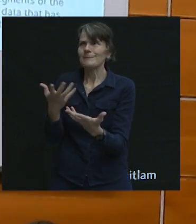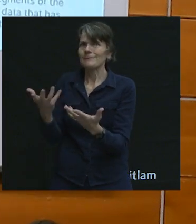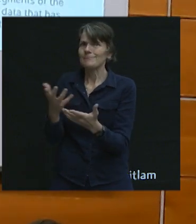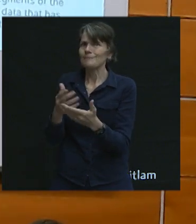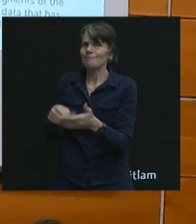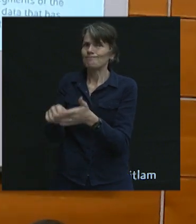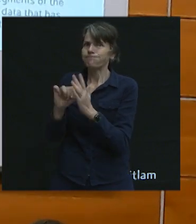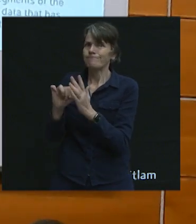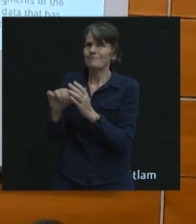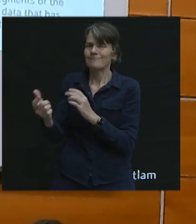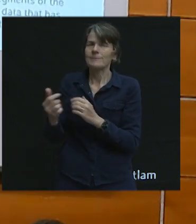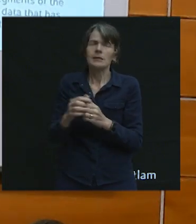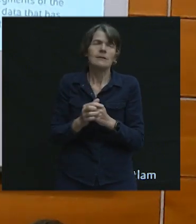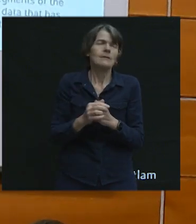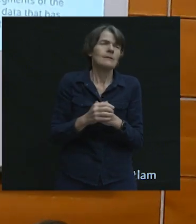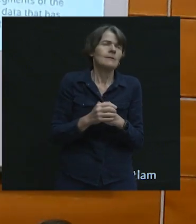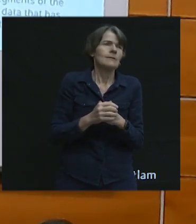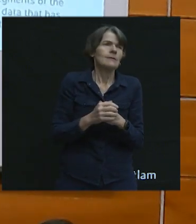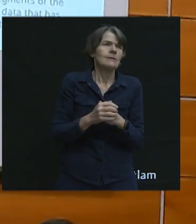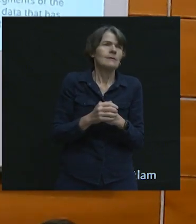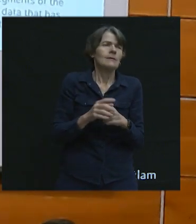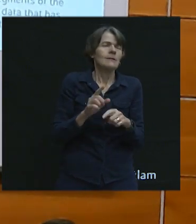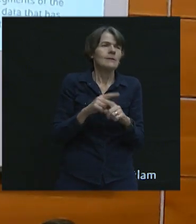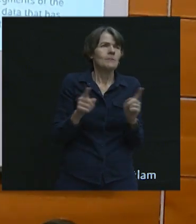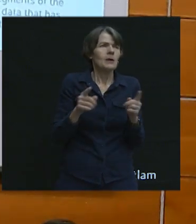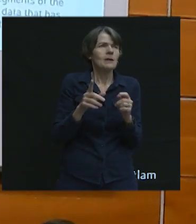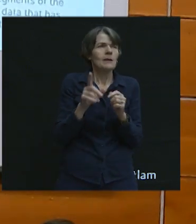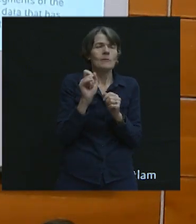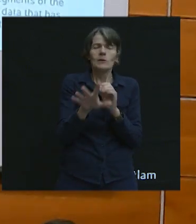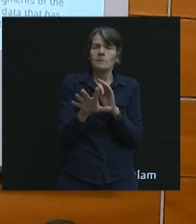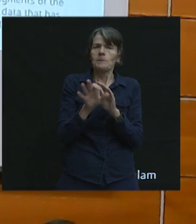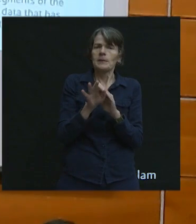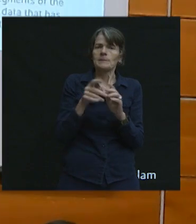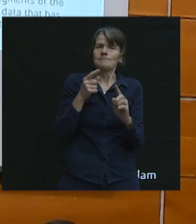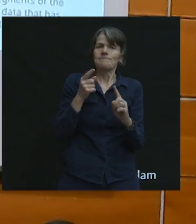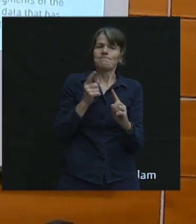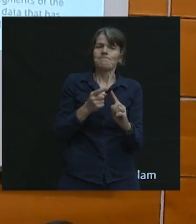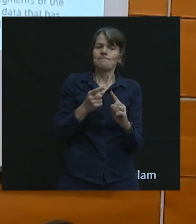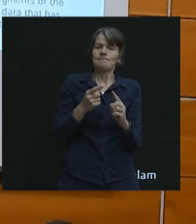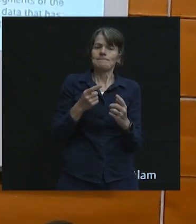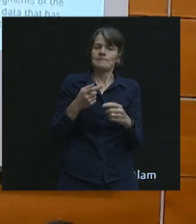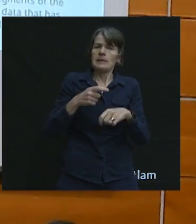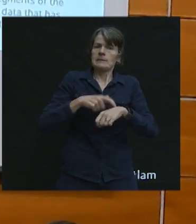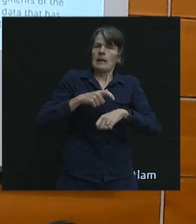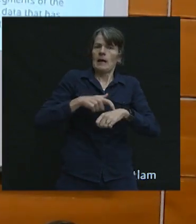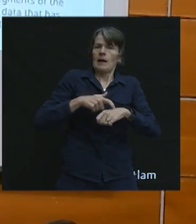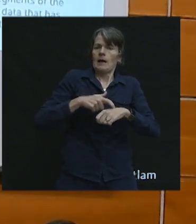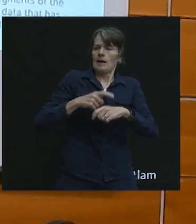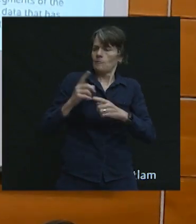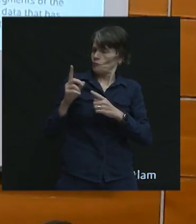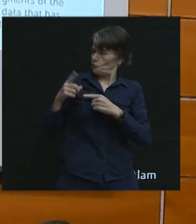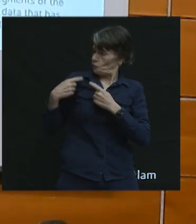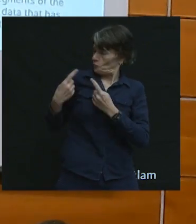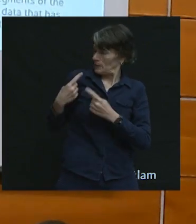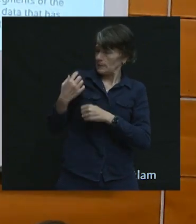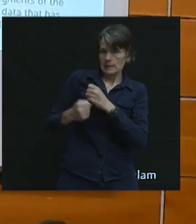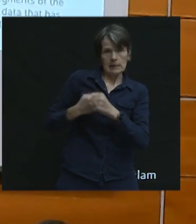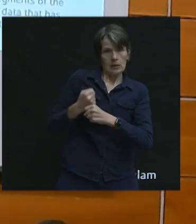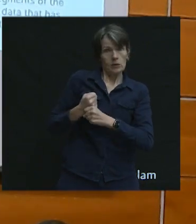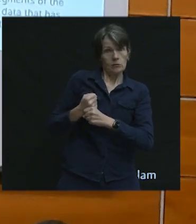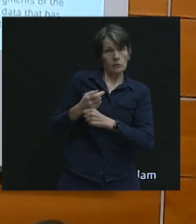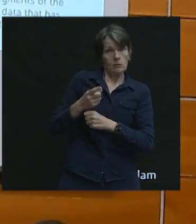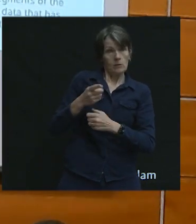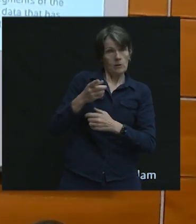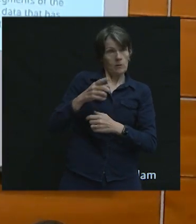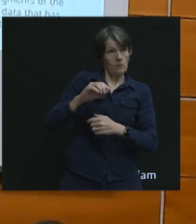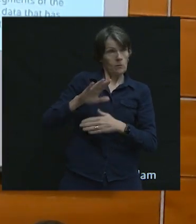But I will actually pick a time in recent years that we all know where